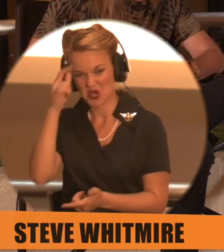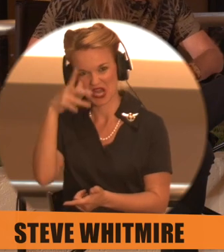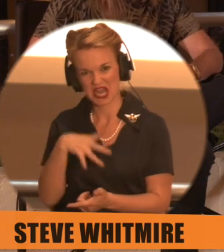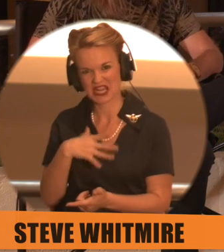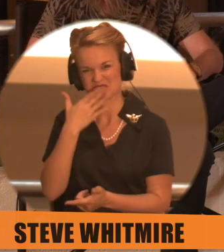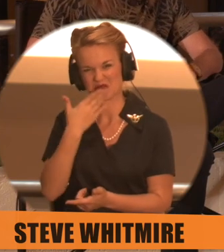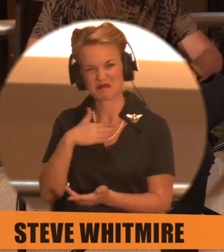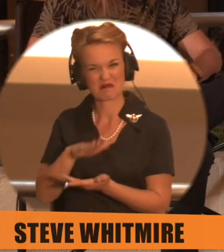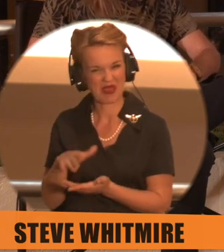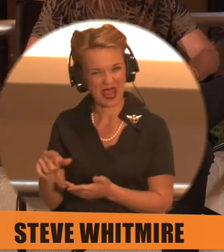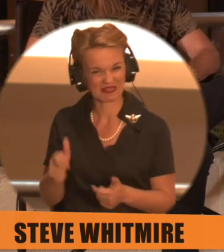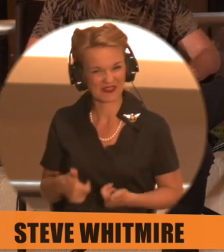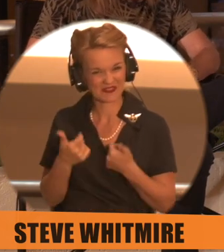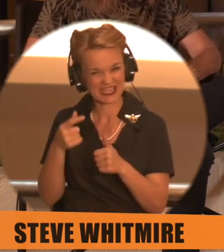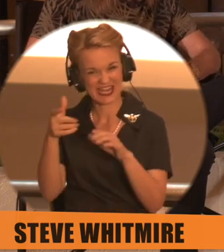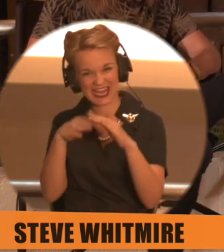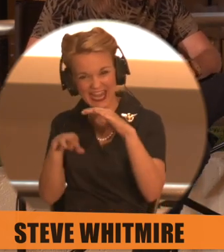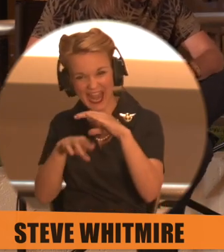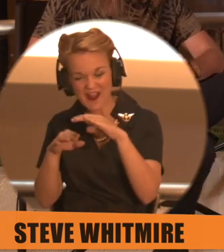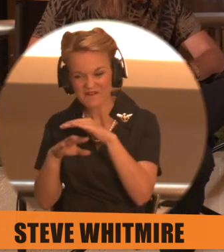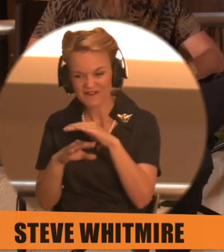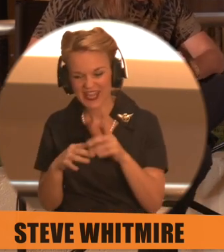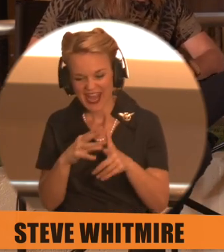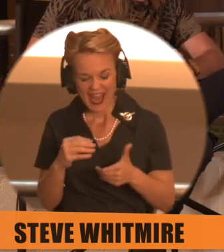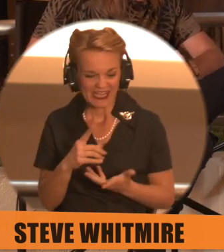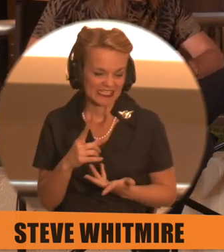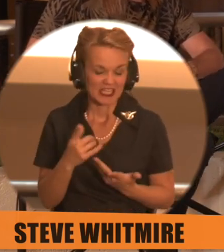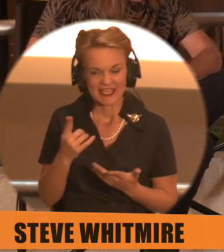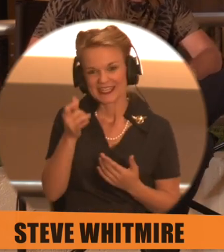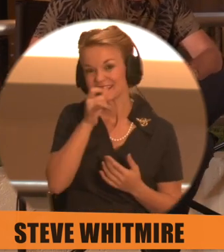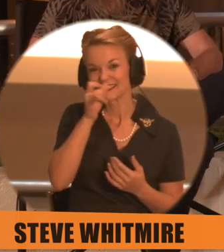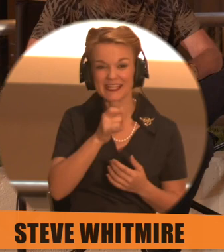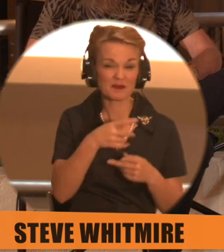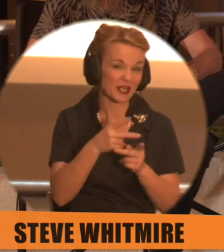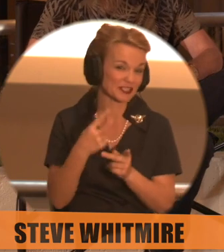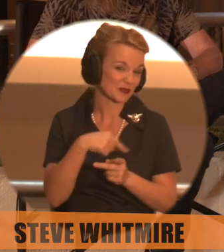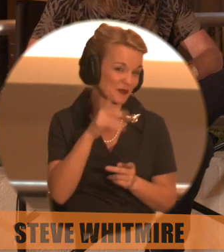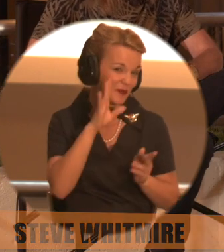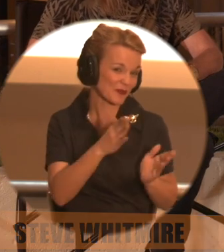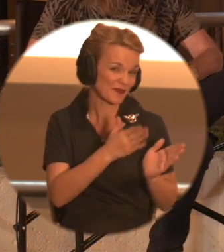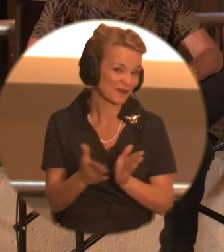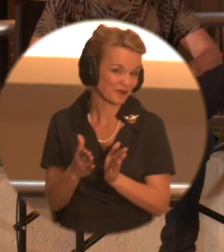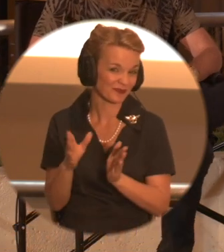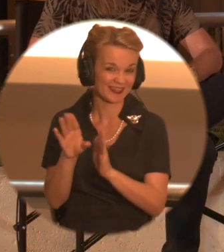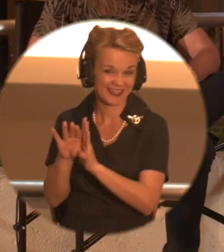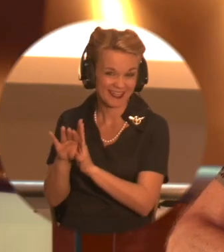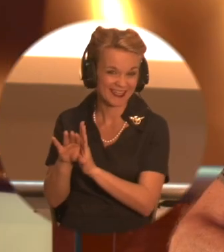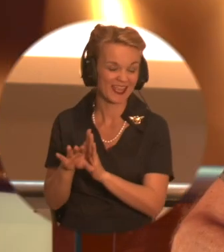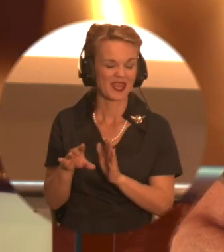in a cave. That Okay. And the point of this show, besides doing a lot of silly production numbers, which we're going to shoot. God, that's something, you've sold me. Yeah.